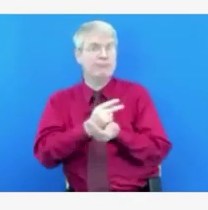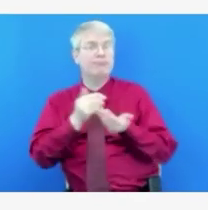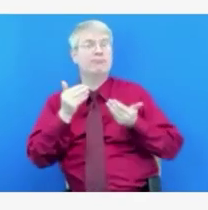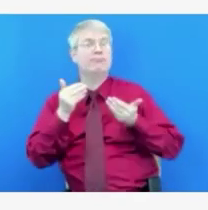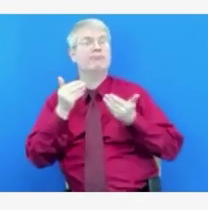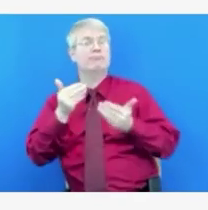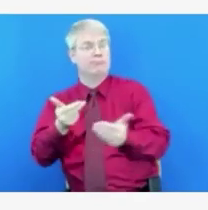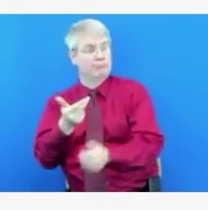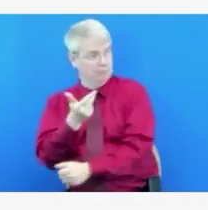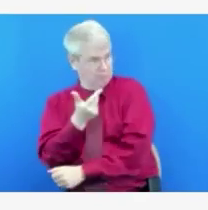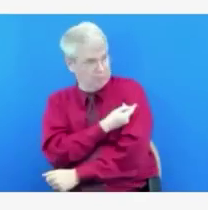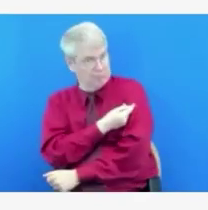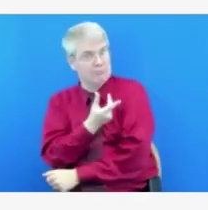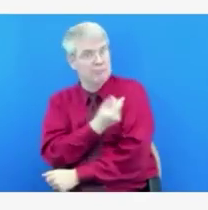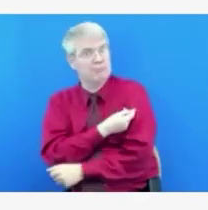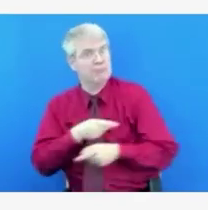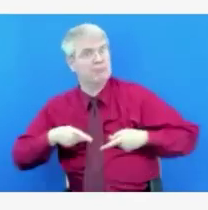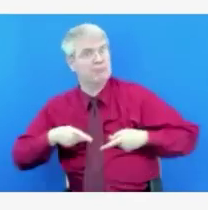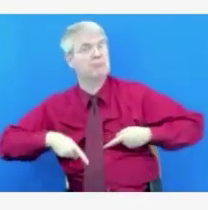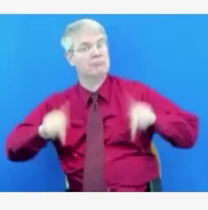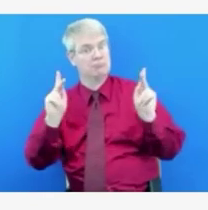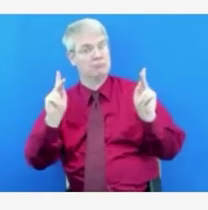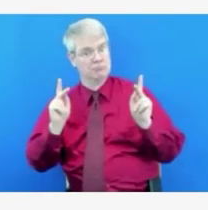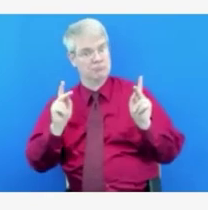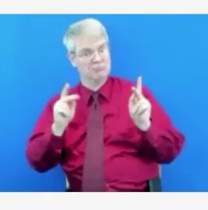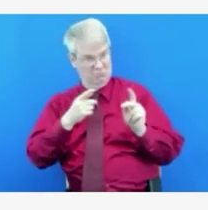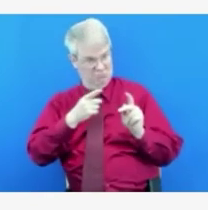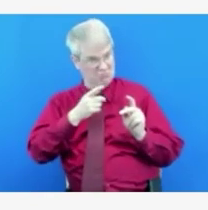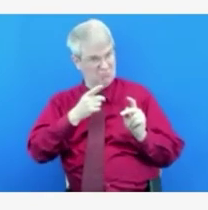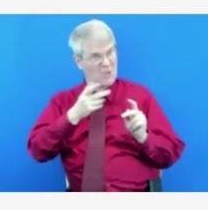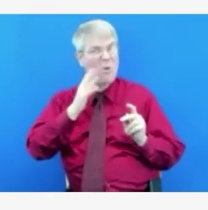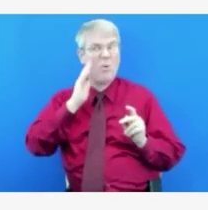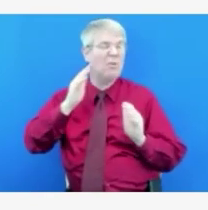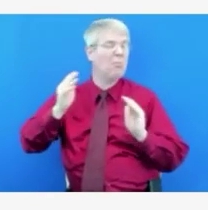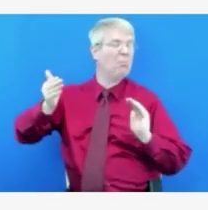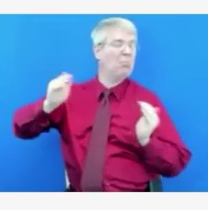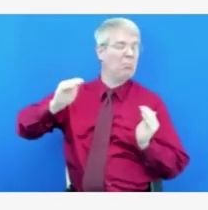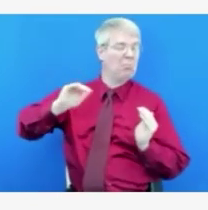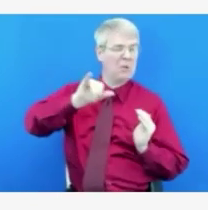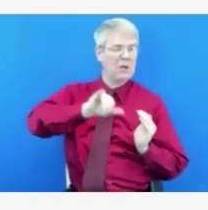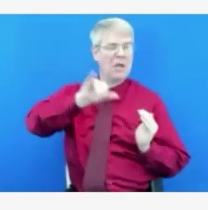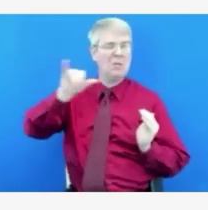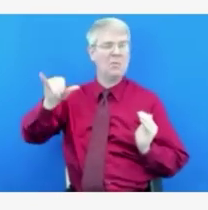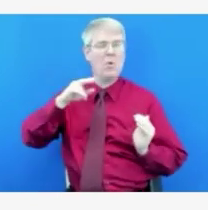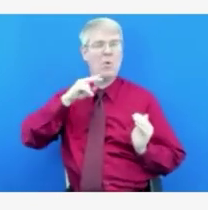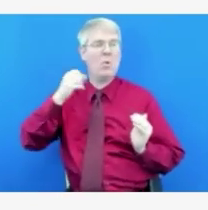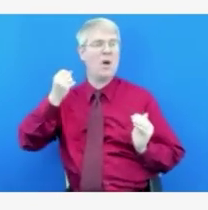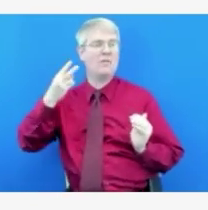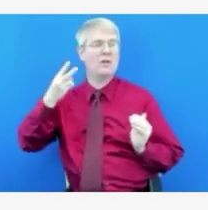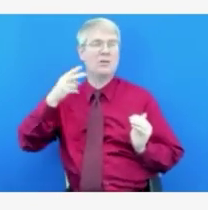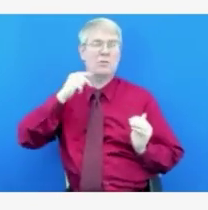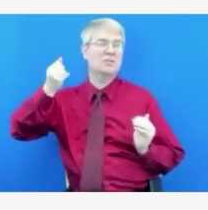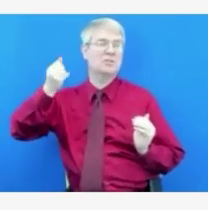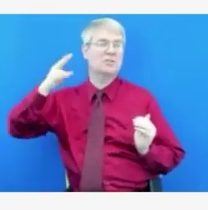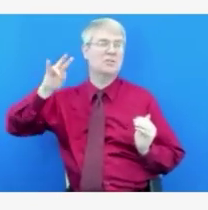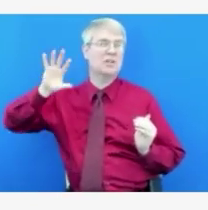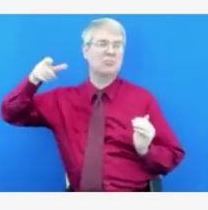what we've seen with 12 to 17 year olds with low vaccination rates, kind of the slow, slow incremental